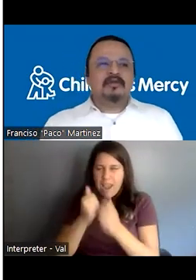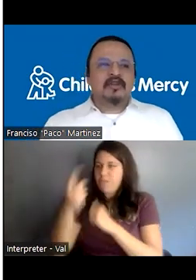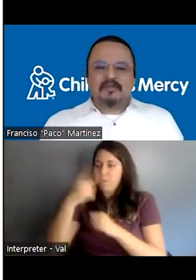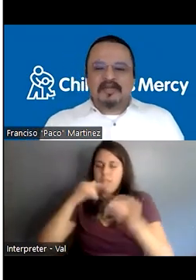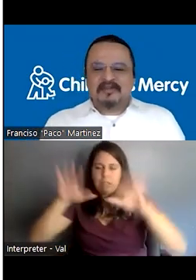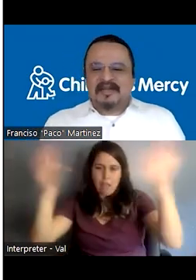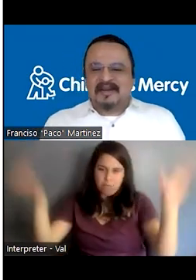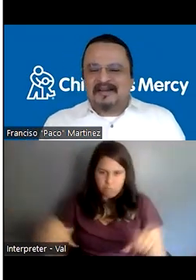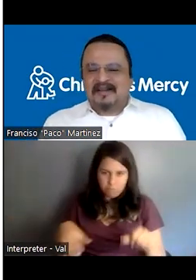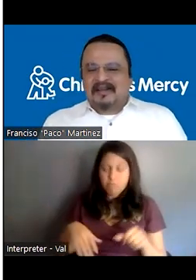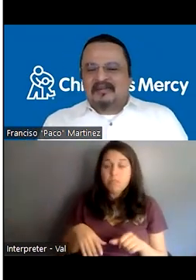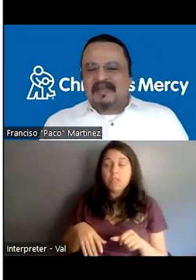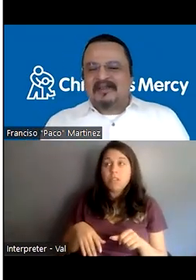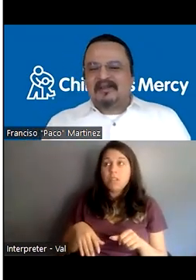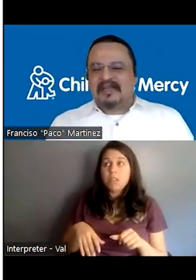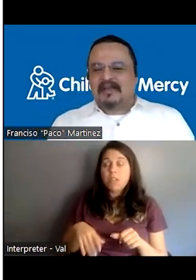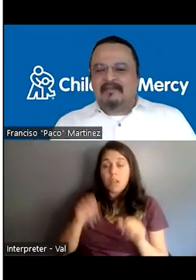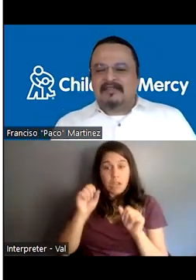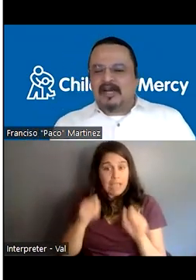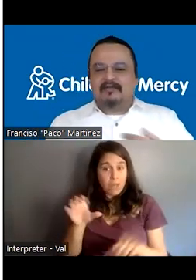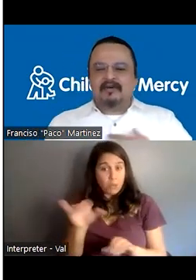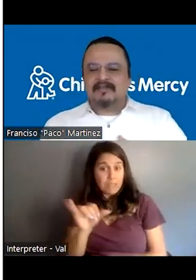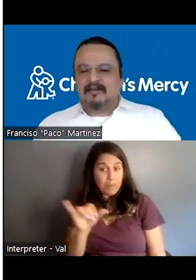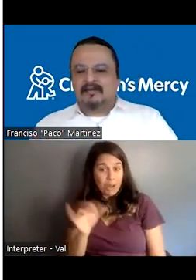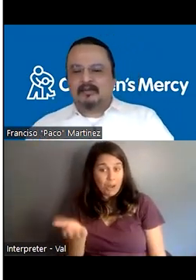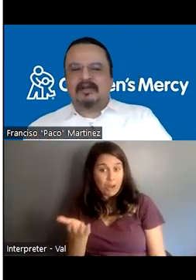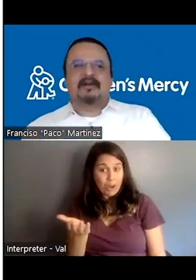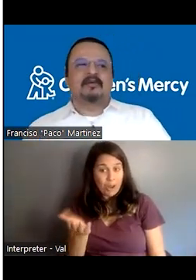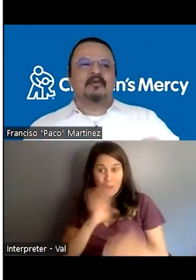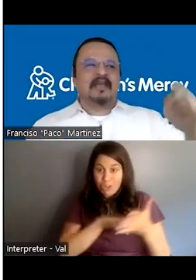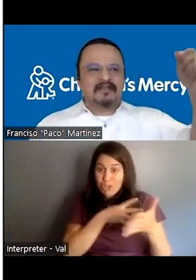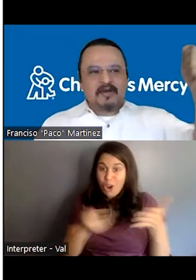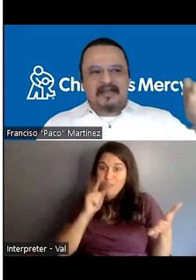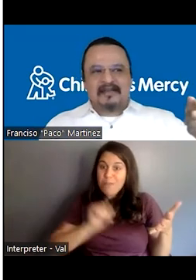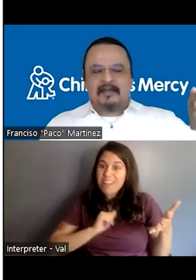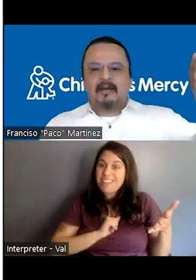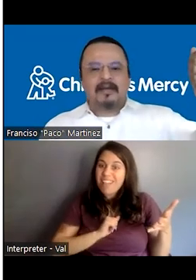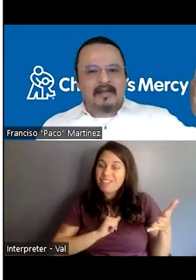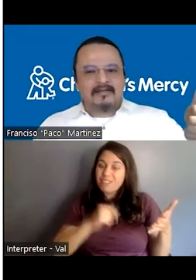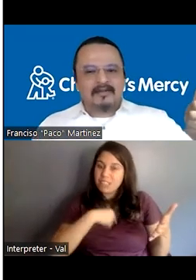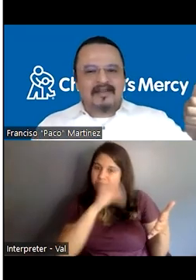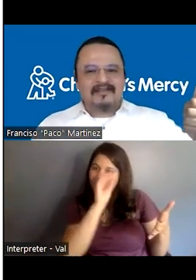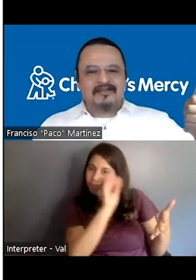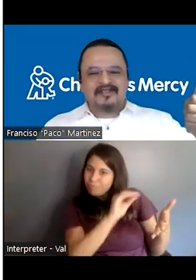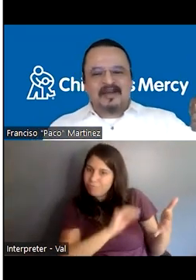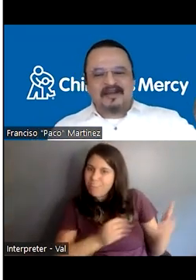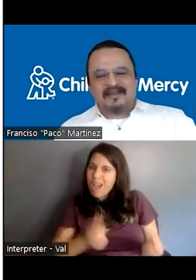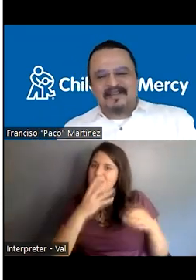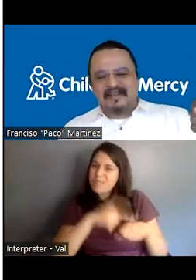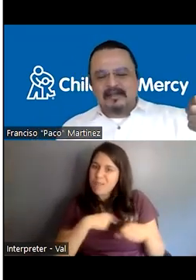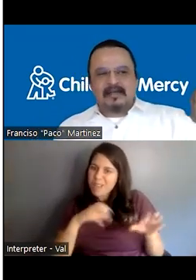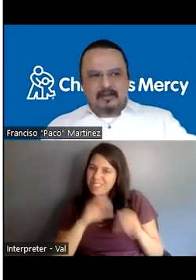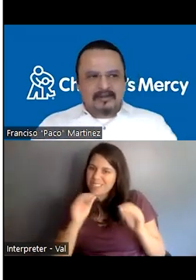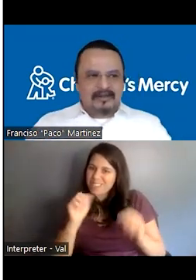We could do something similar. We can, we can have a chart for ourselves where, where we are tracking how many times today I used teach back.